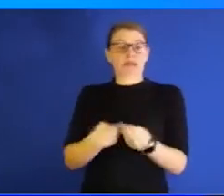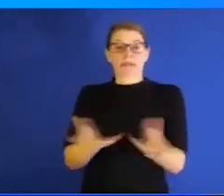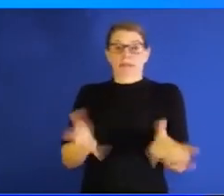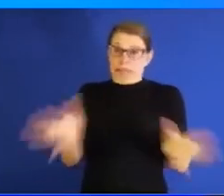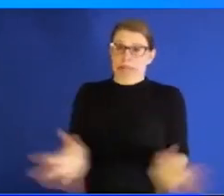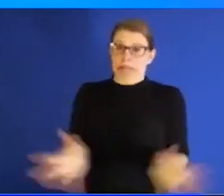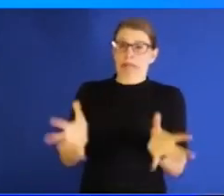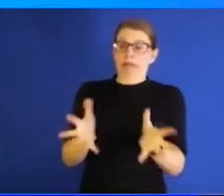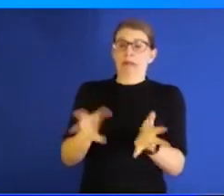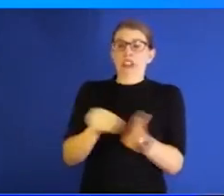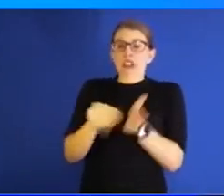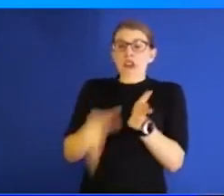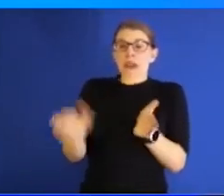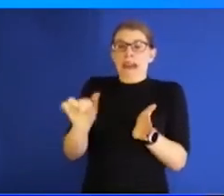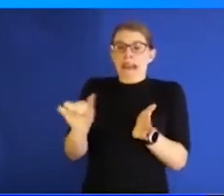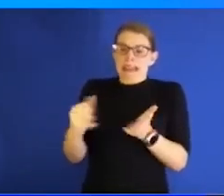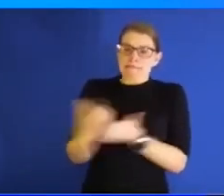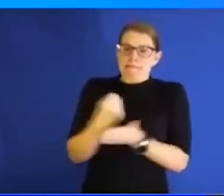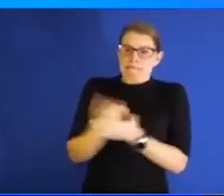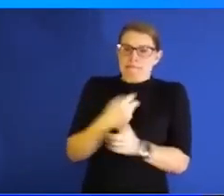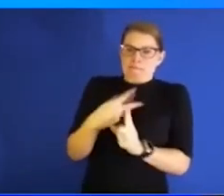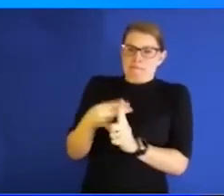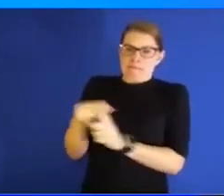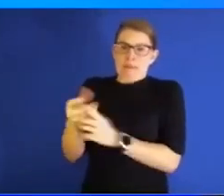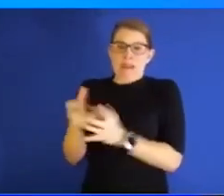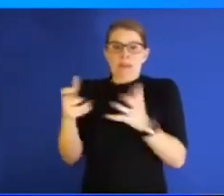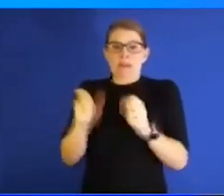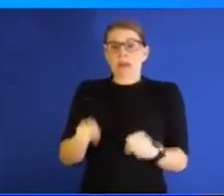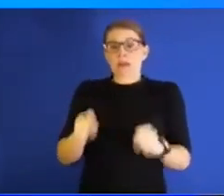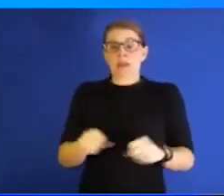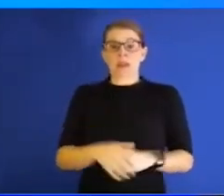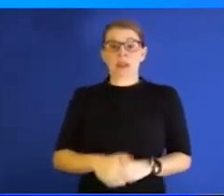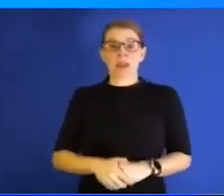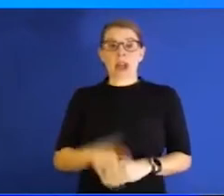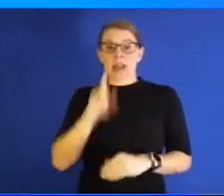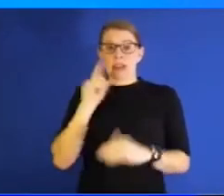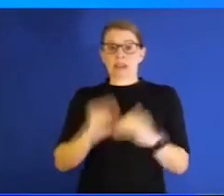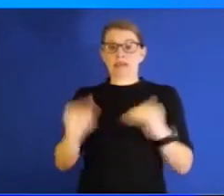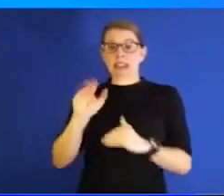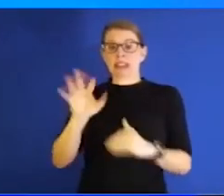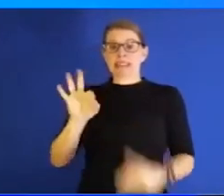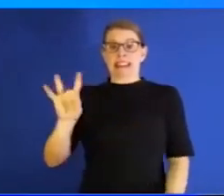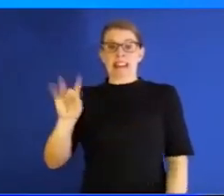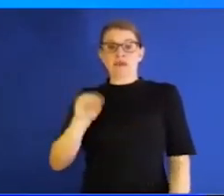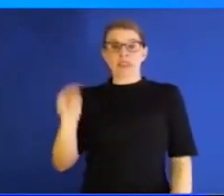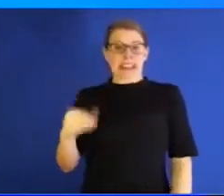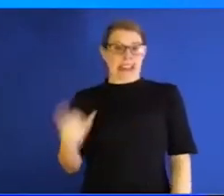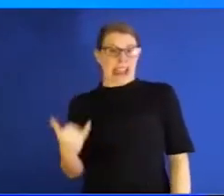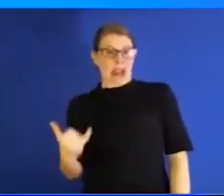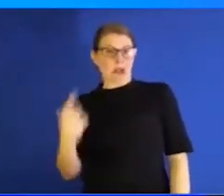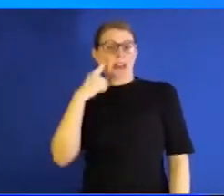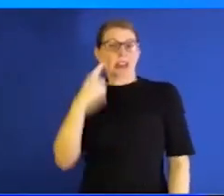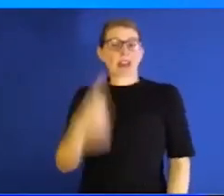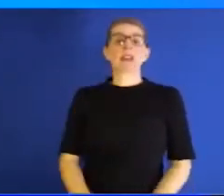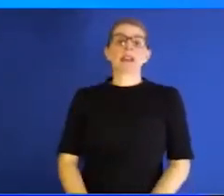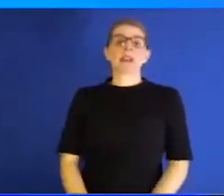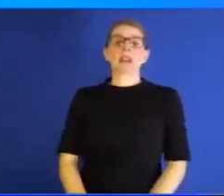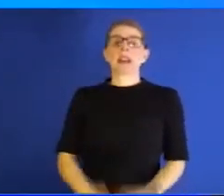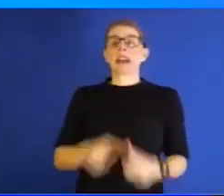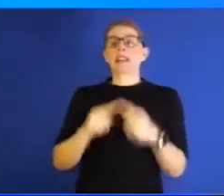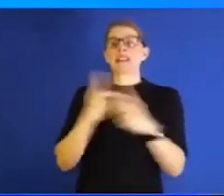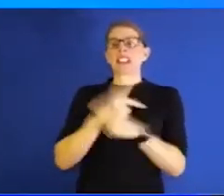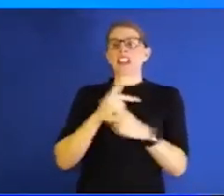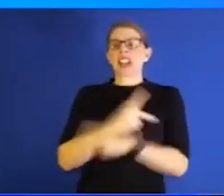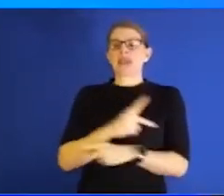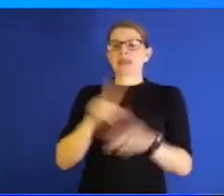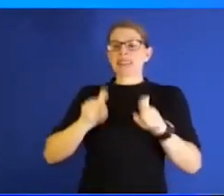student athletes vaccinated as possible. And I don't know, we're probably at excess of 98%, I think, at this point. And then figuring out testing strategies for those